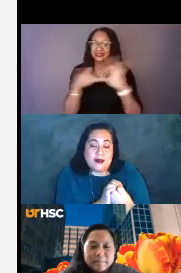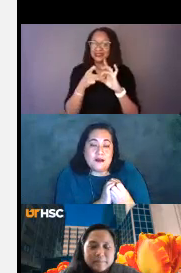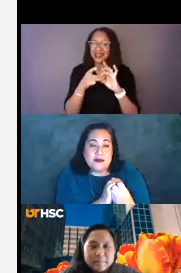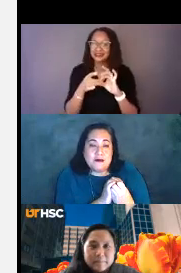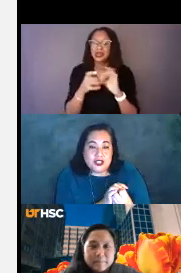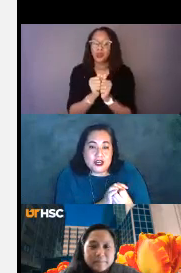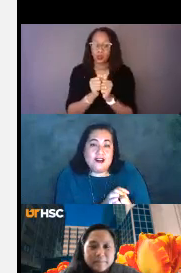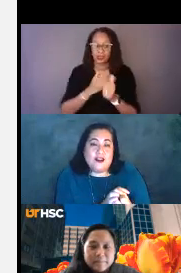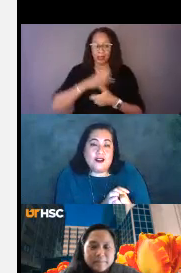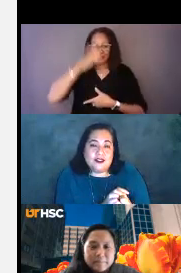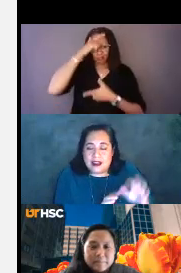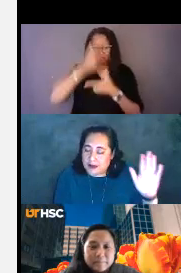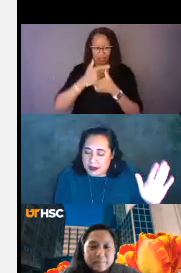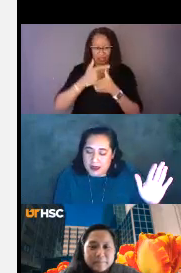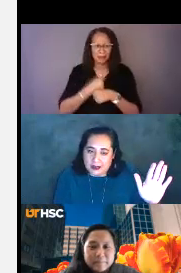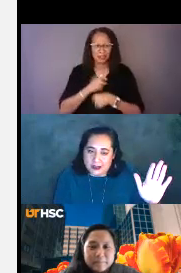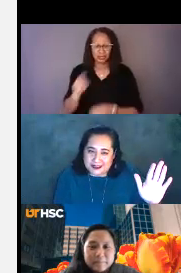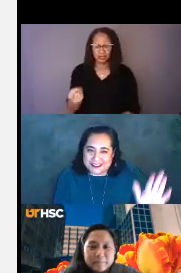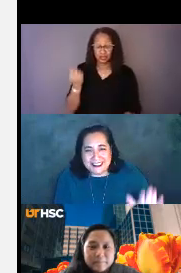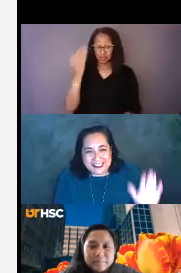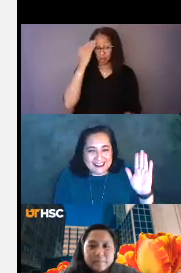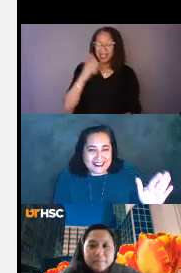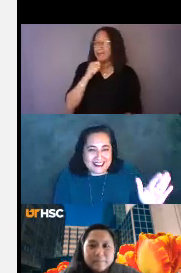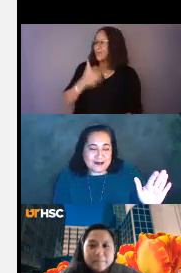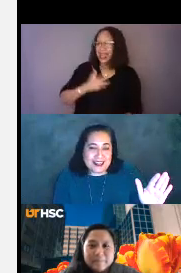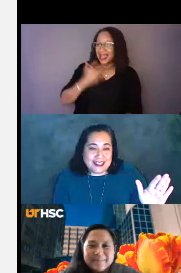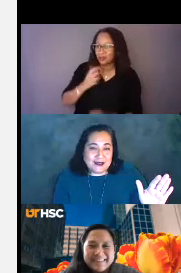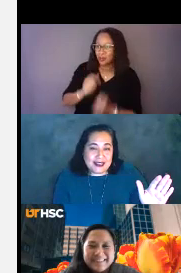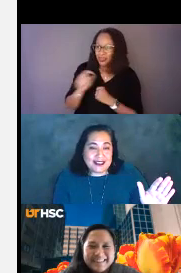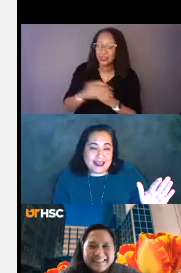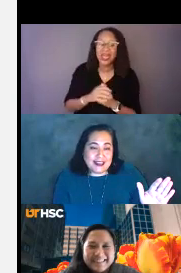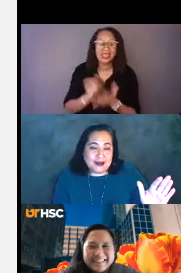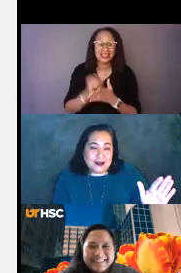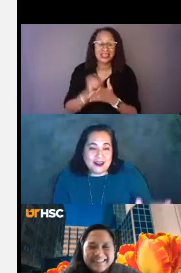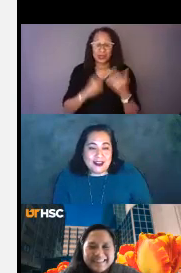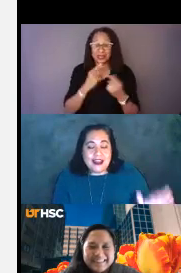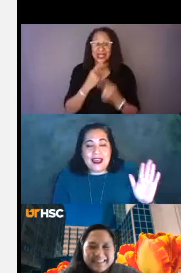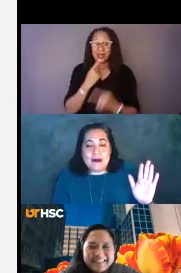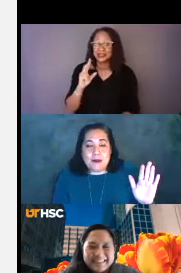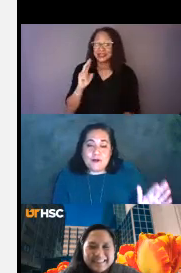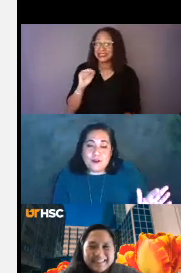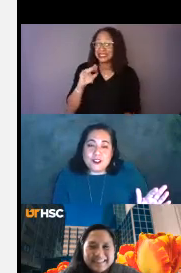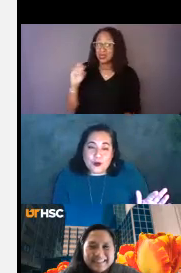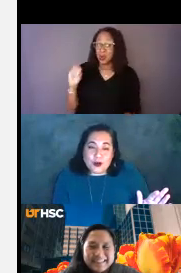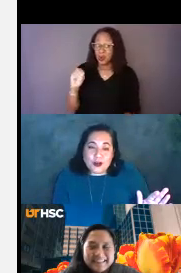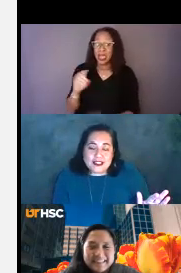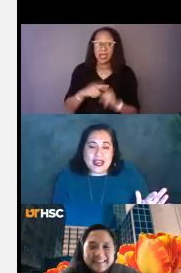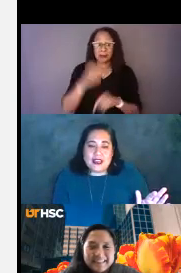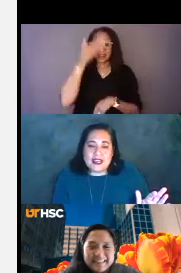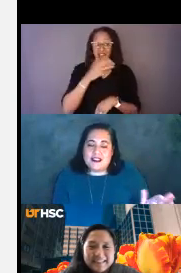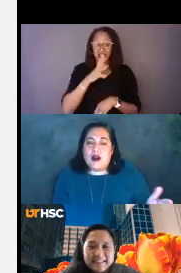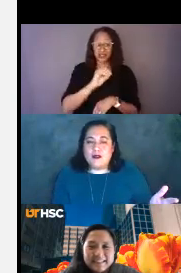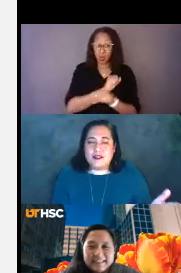And I'm trying to make sure he knows I'm not mad at you. This is what I say when I say Nino. But in front of his coworkers,